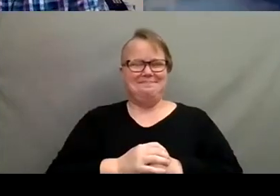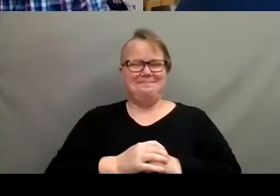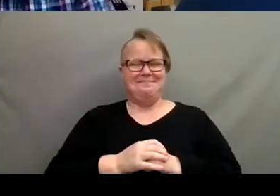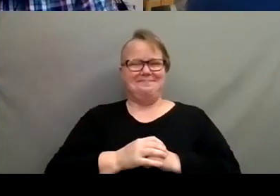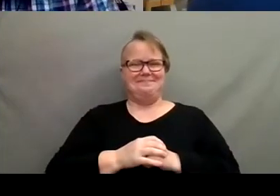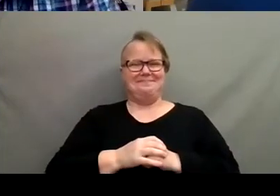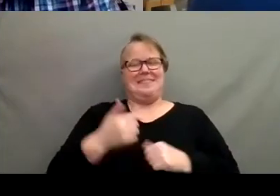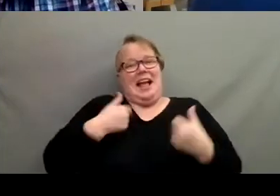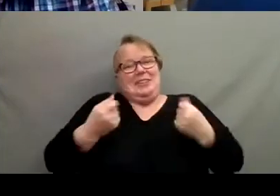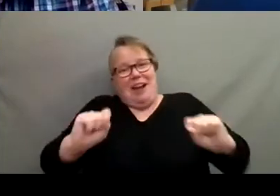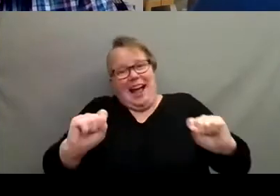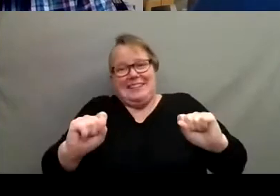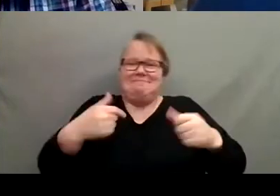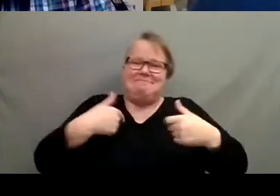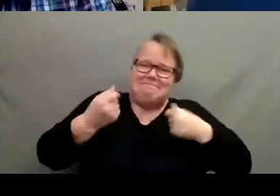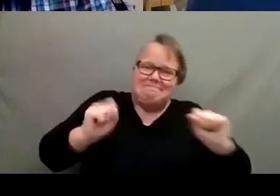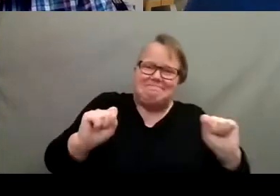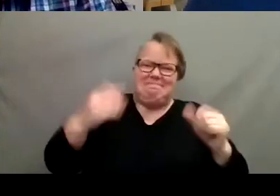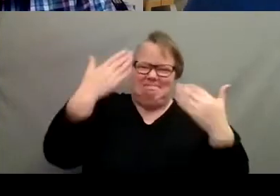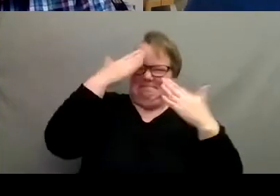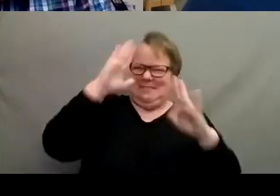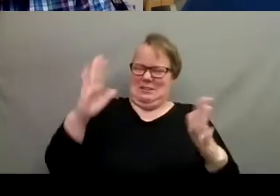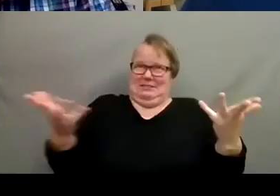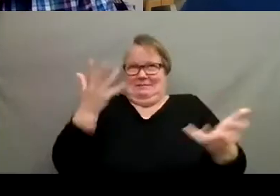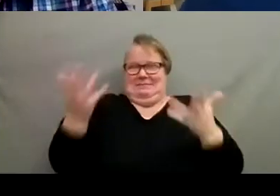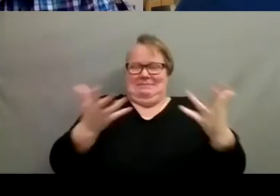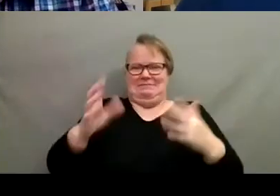I try. I try. I don't know what that, yeah.